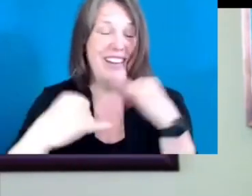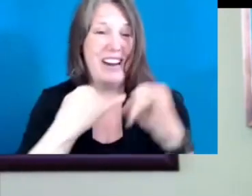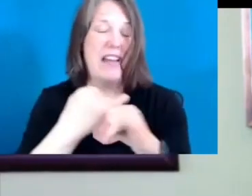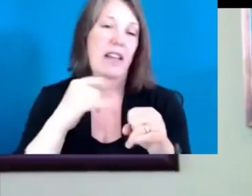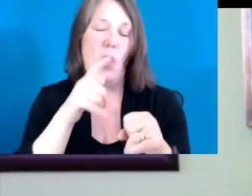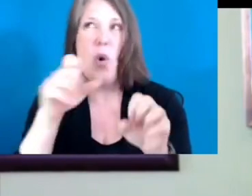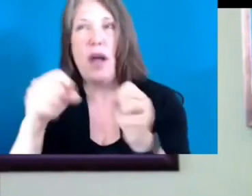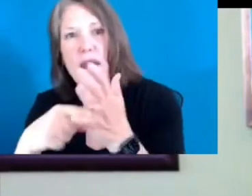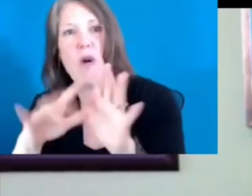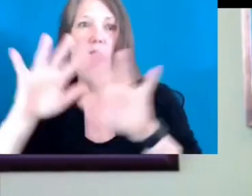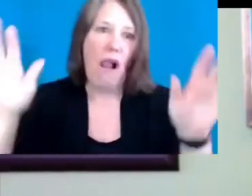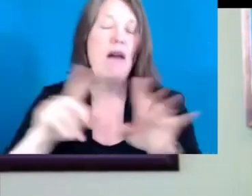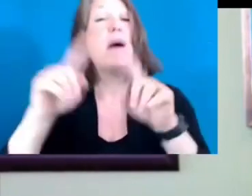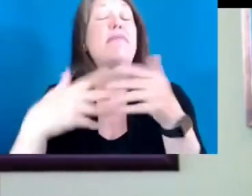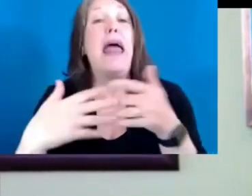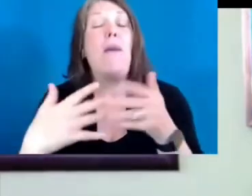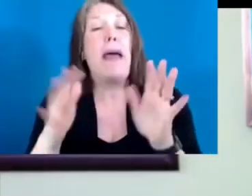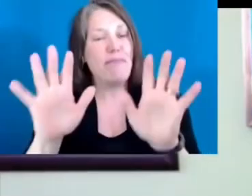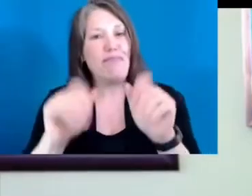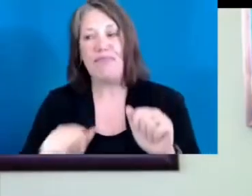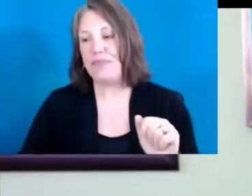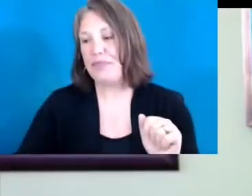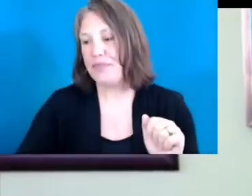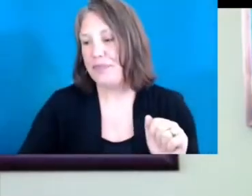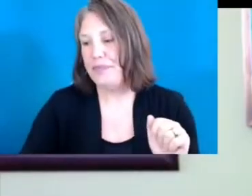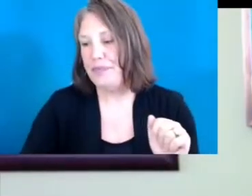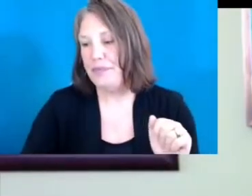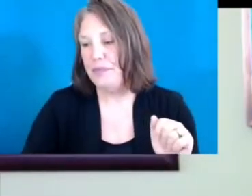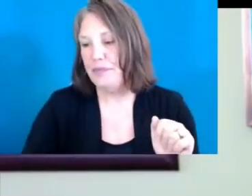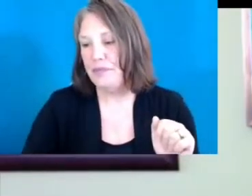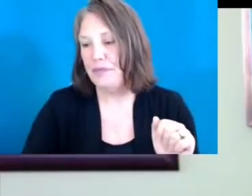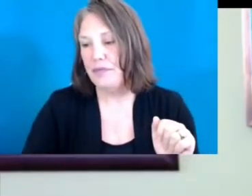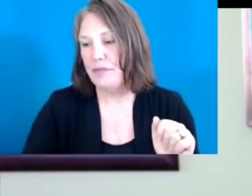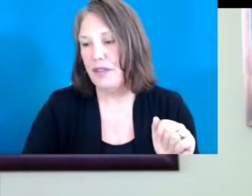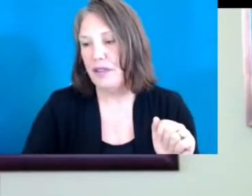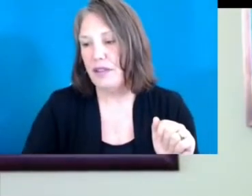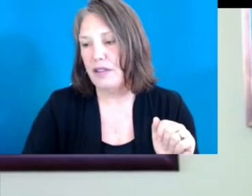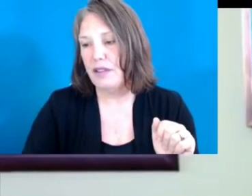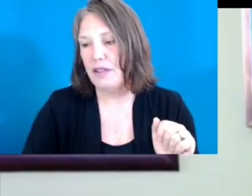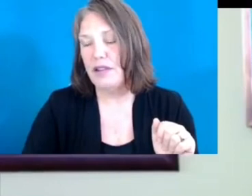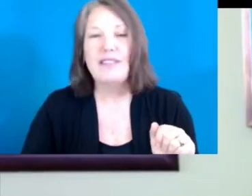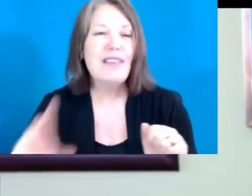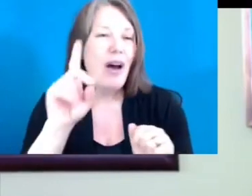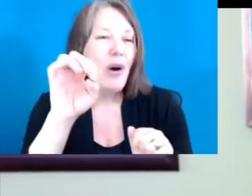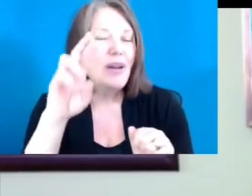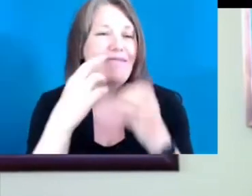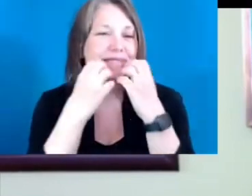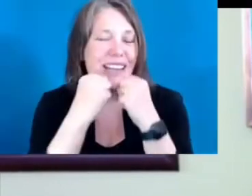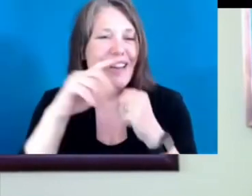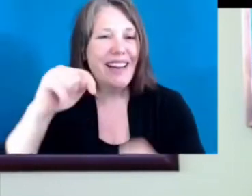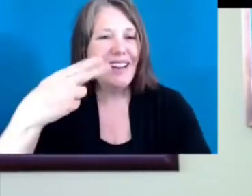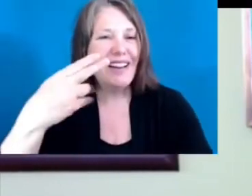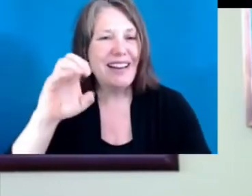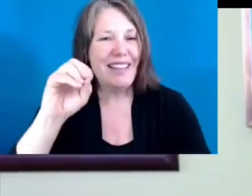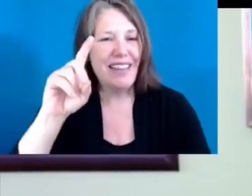who could afford it. But anyway, dear Theodosia and Hamilton and his nemesis are talking